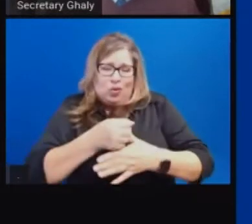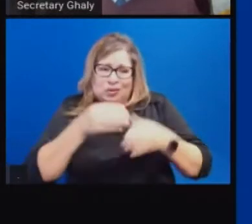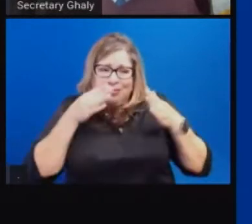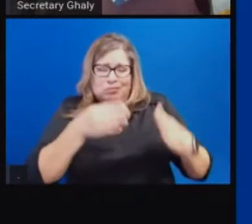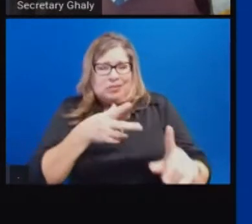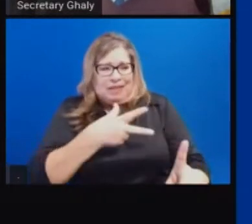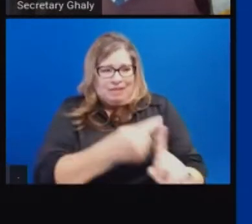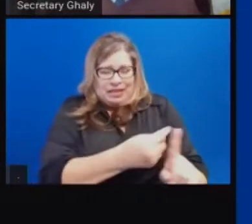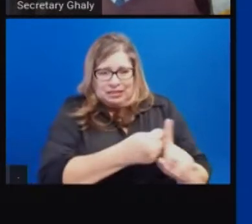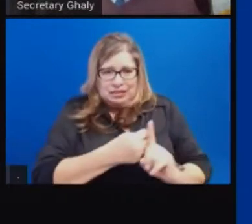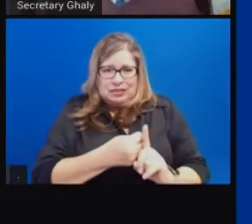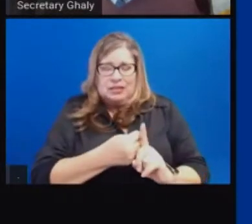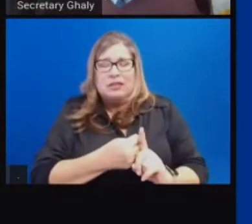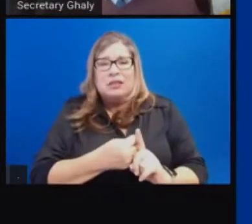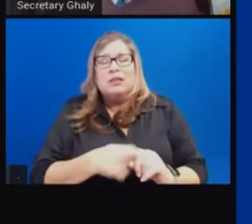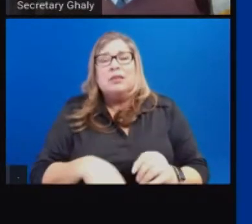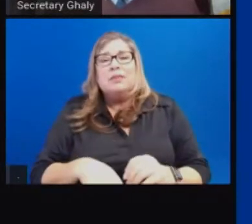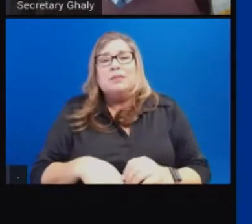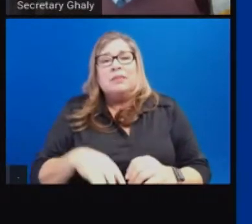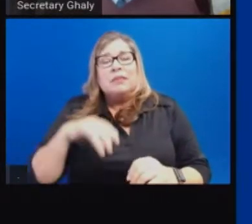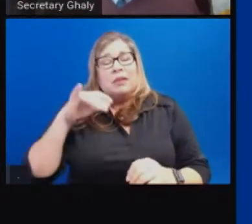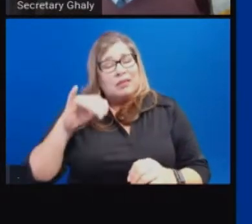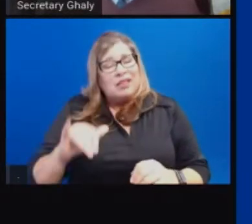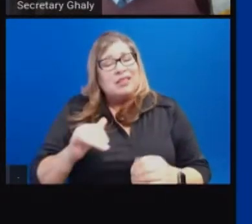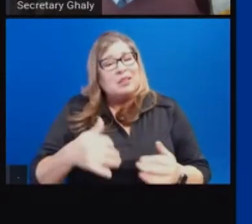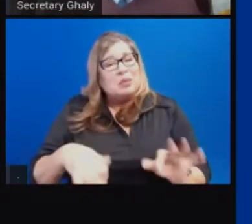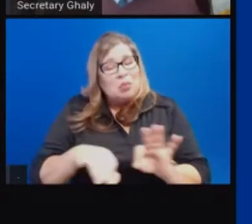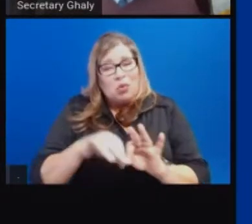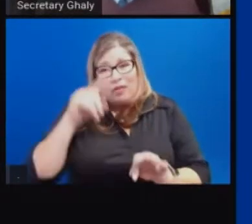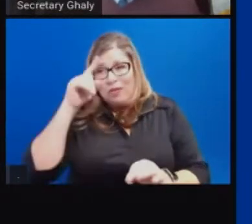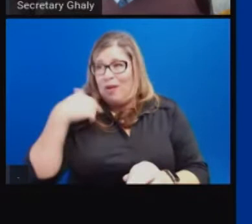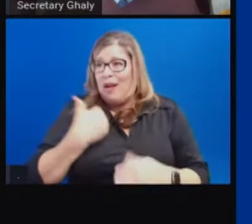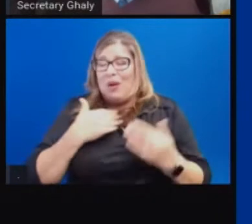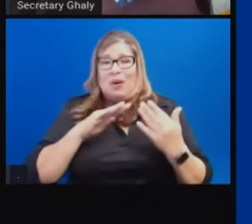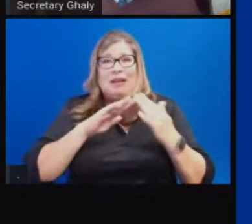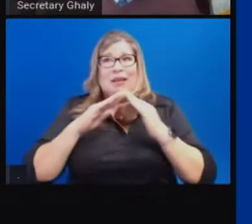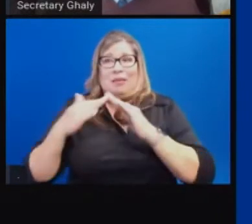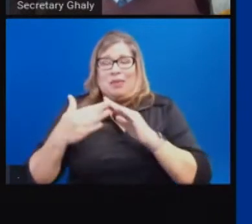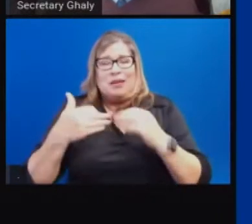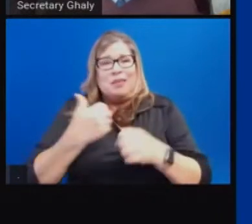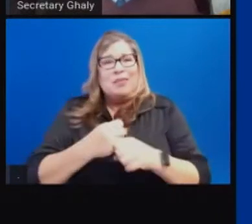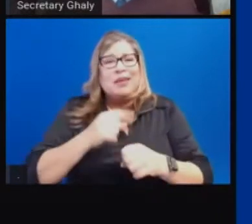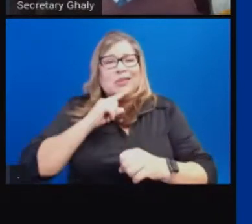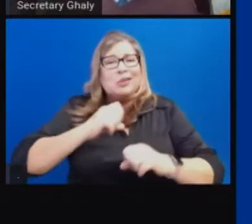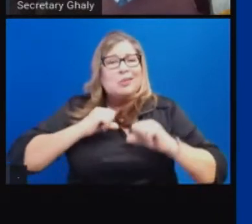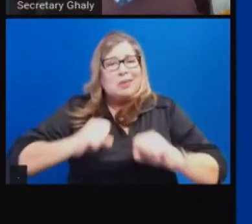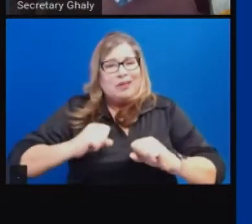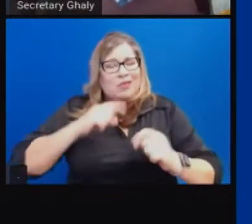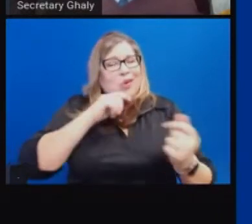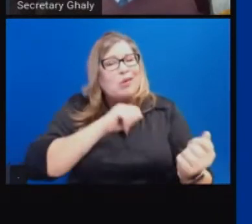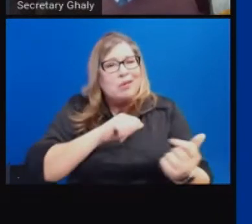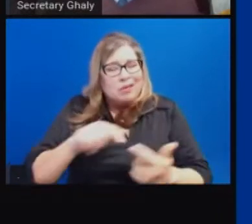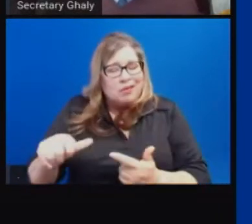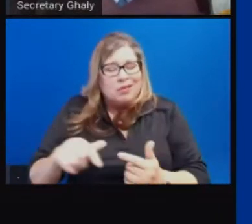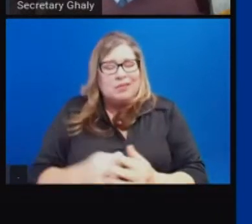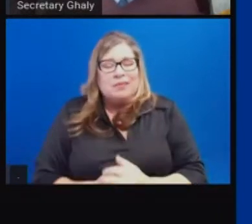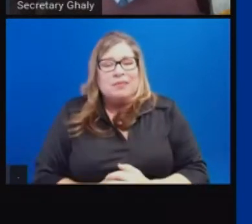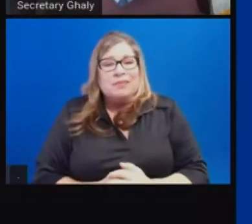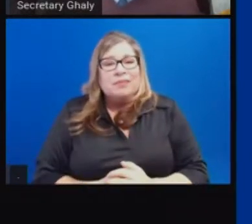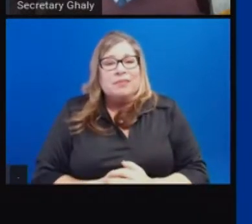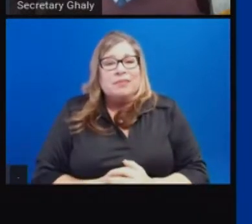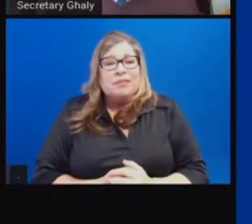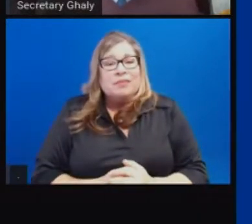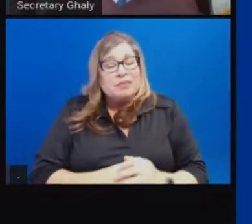that community immunity number or figure that we know creates a level of protection we all want and need, but